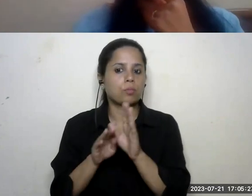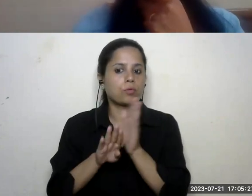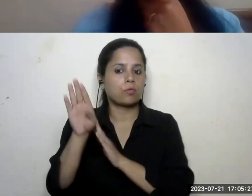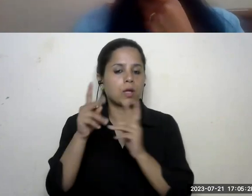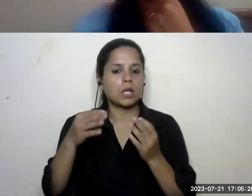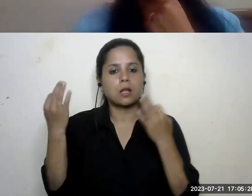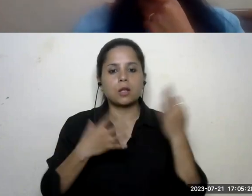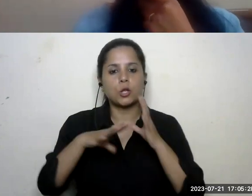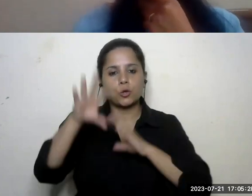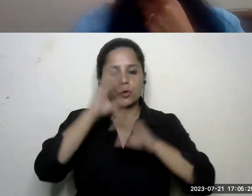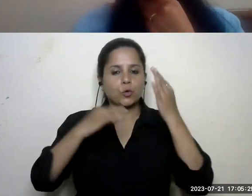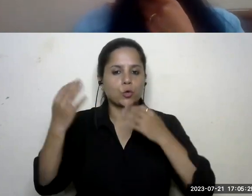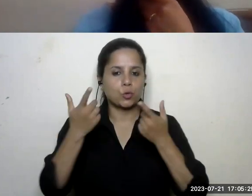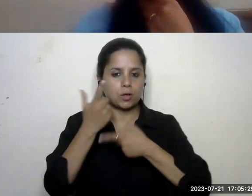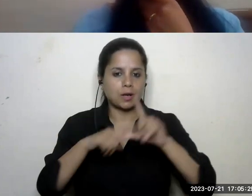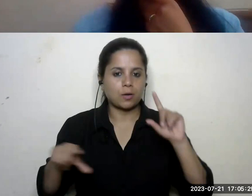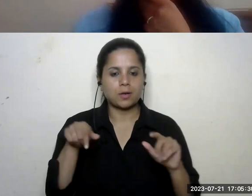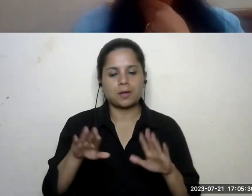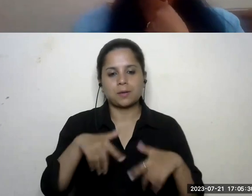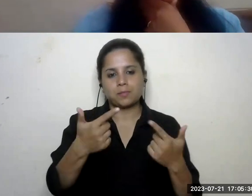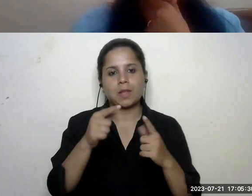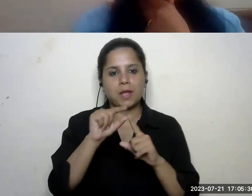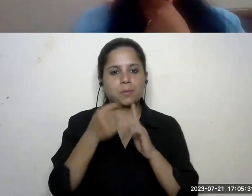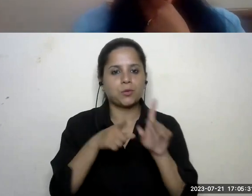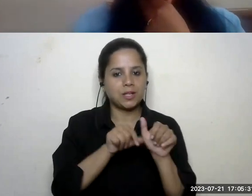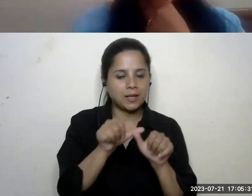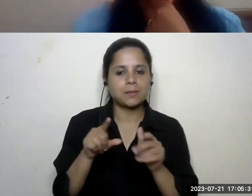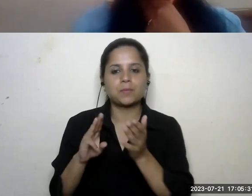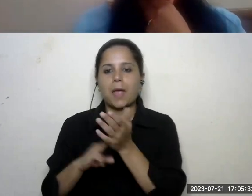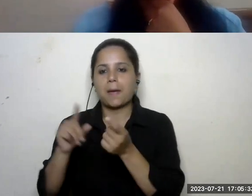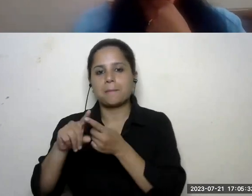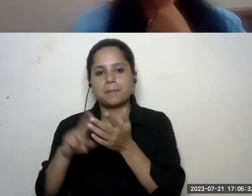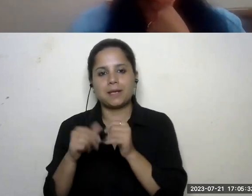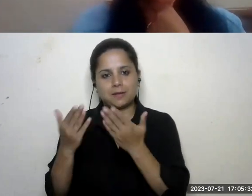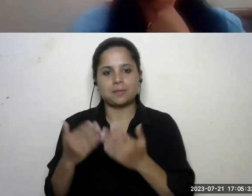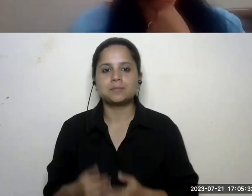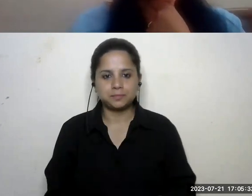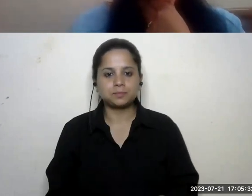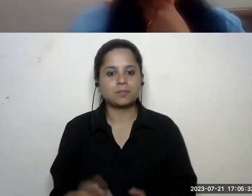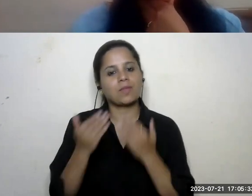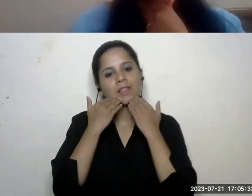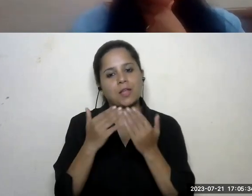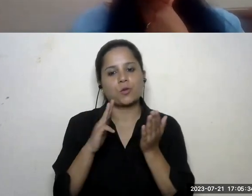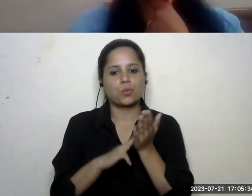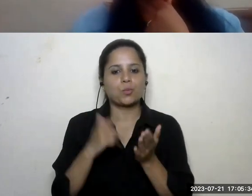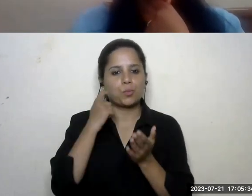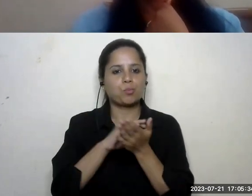new languages over to you priya and meena thank you michelle thank you